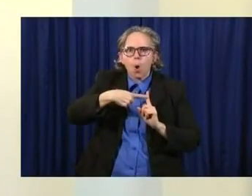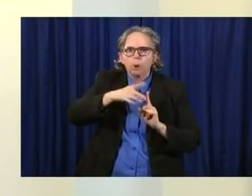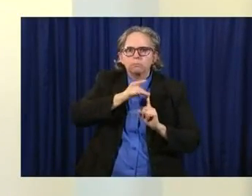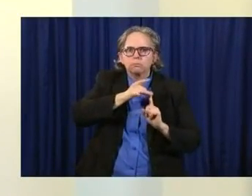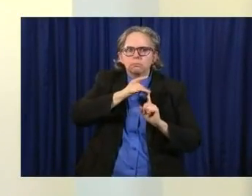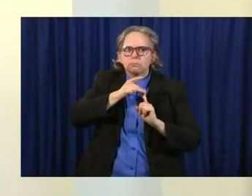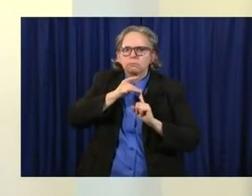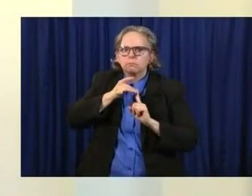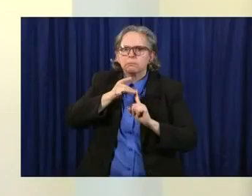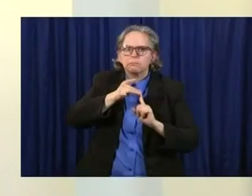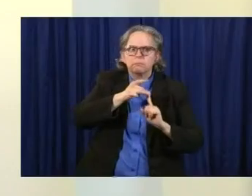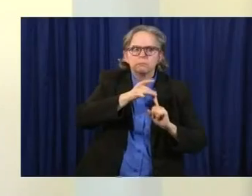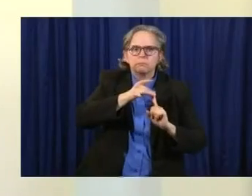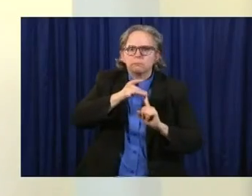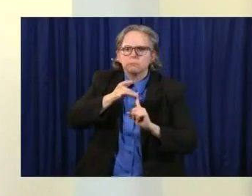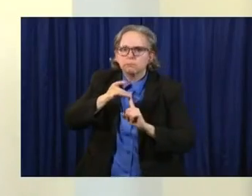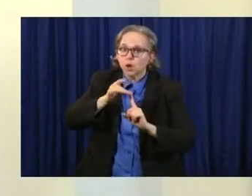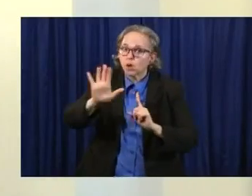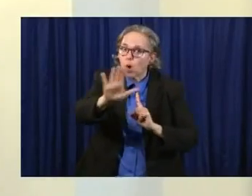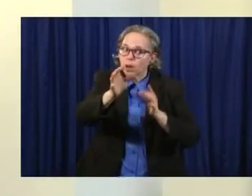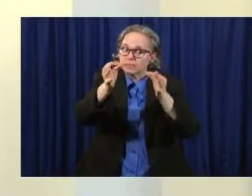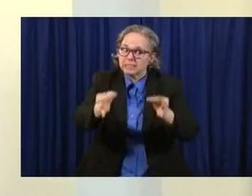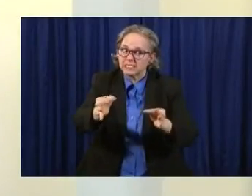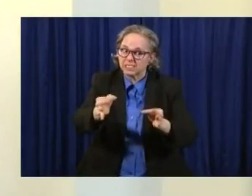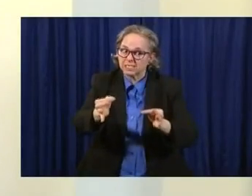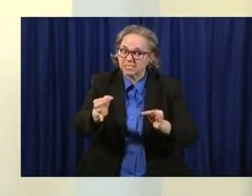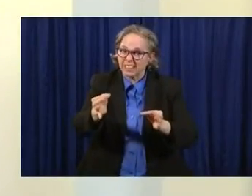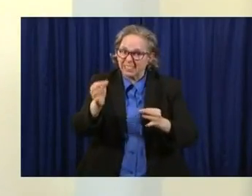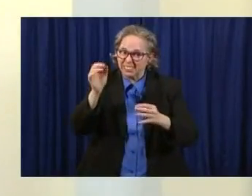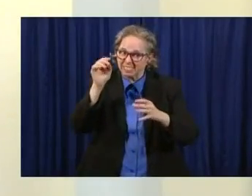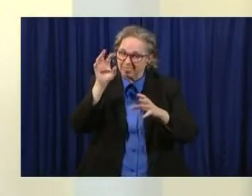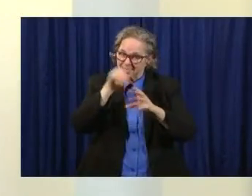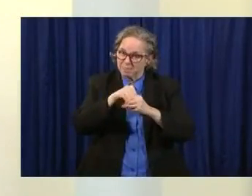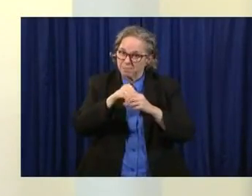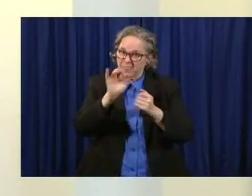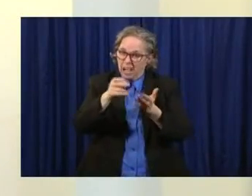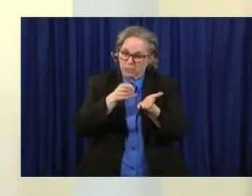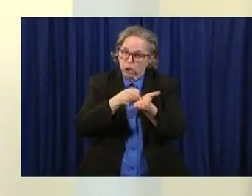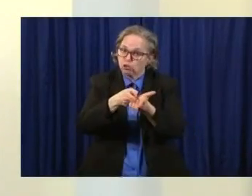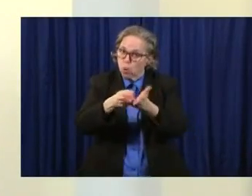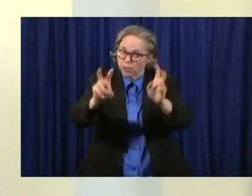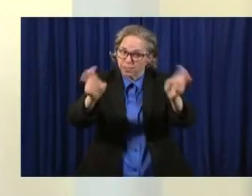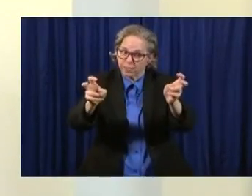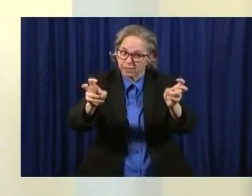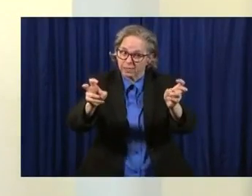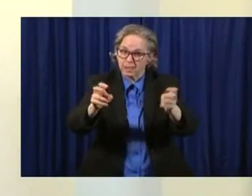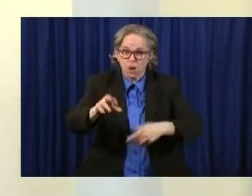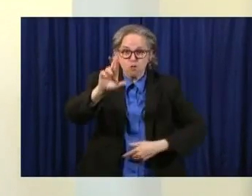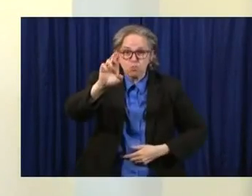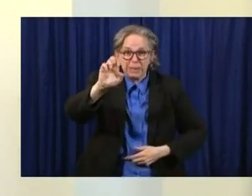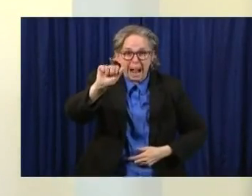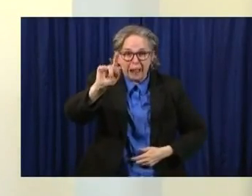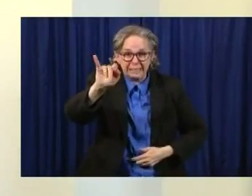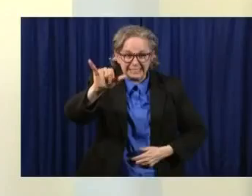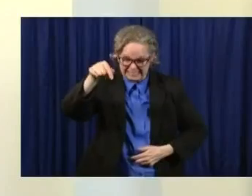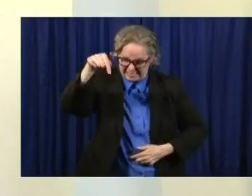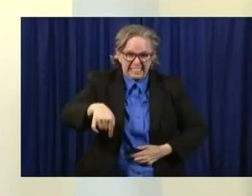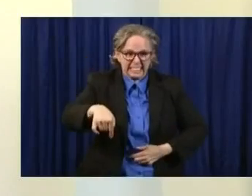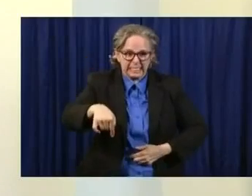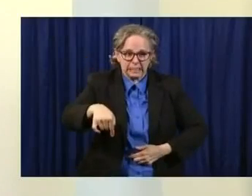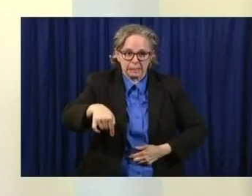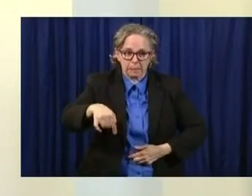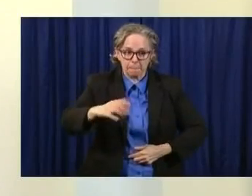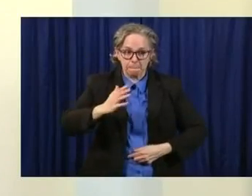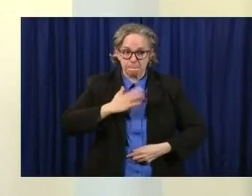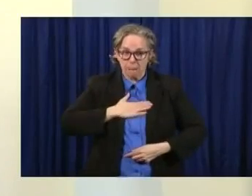world has to take those realities. And I'm talking reality, big reality, not Dr. Acton reality, not any health